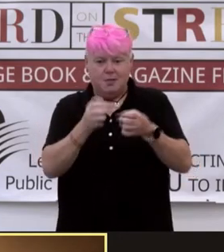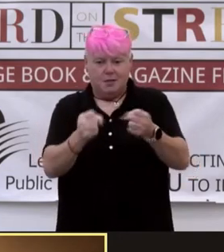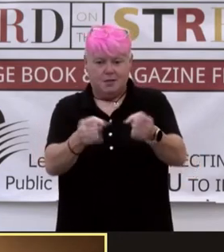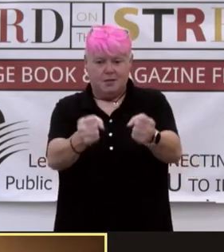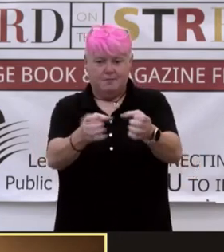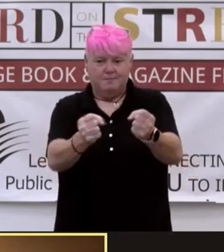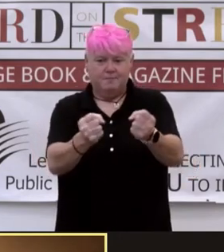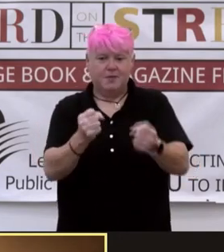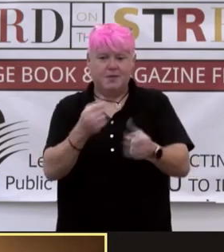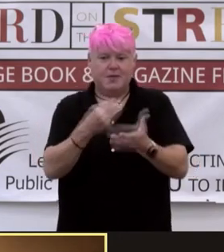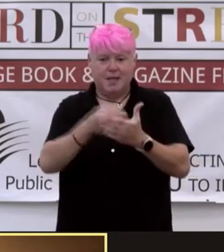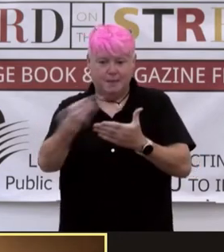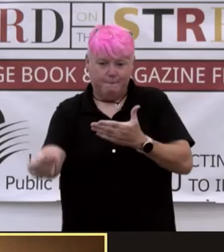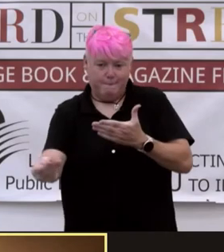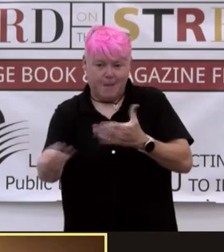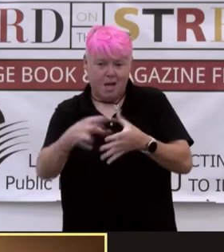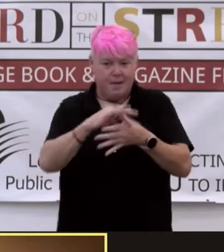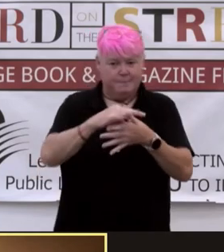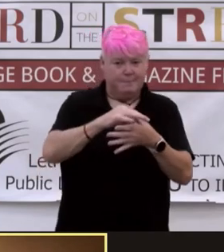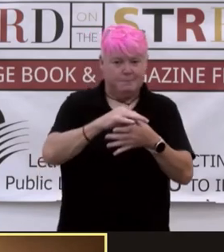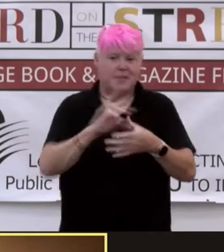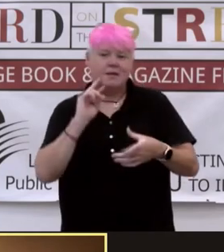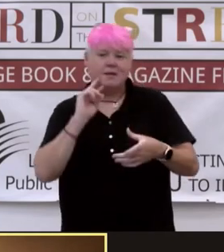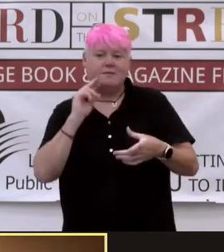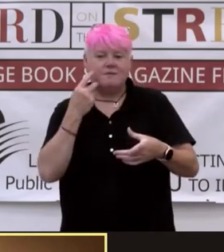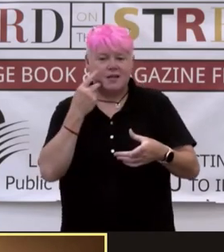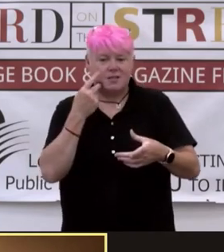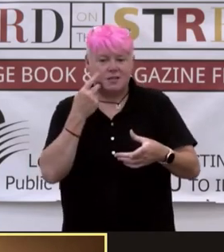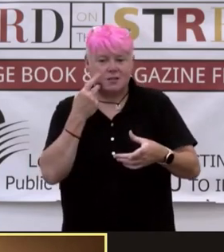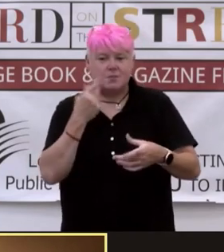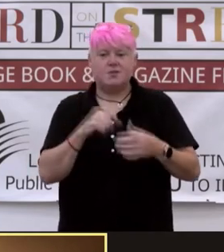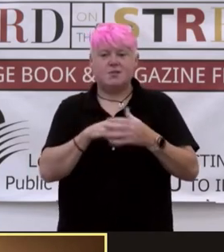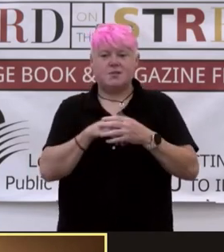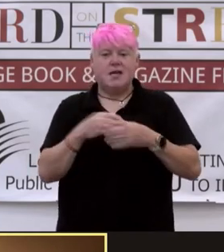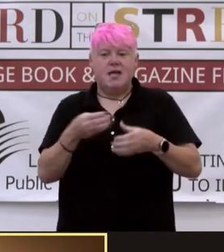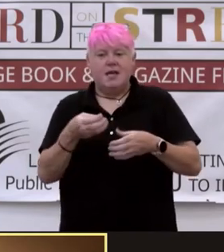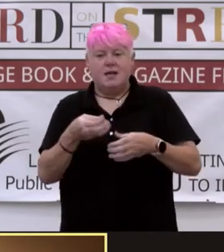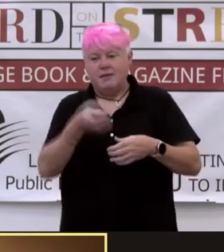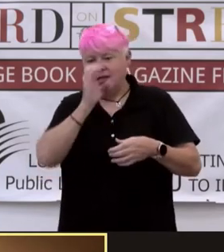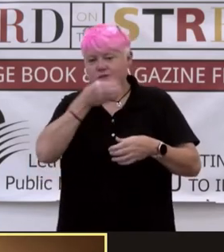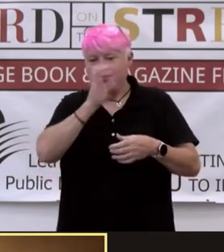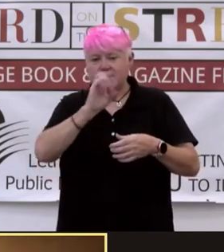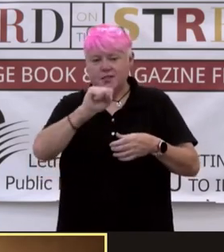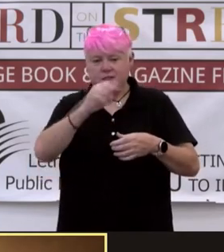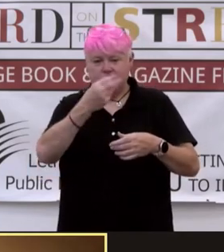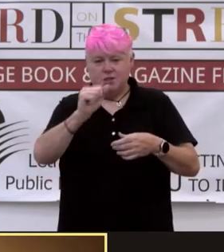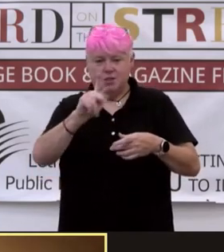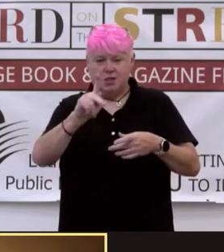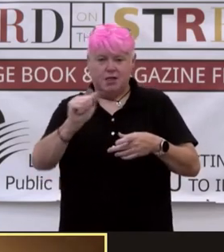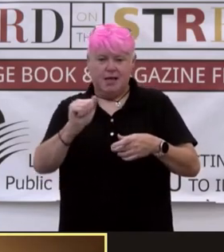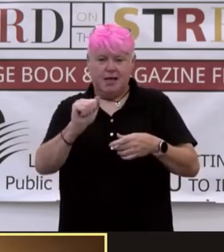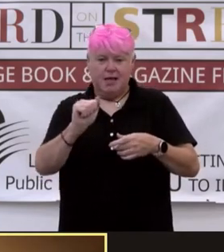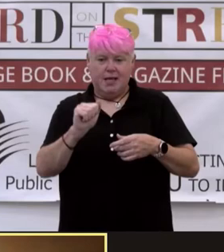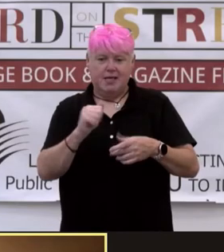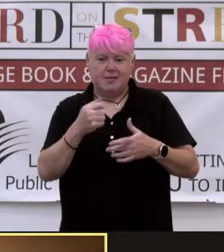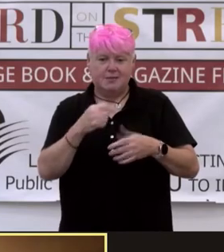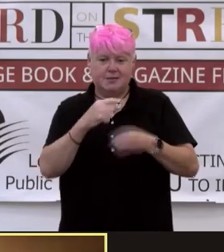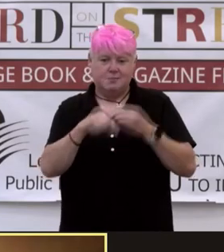vegetables, which they wash down with glasses of shikhe they purchase from a Han vendor. So it's mostly about food.